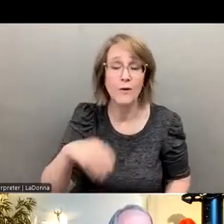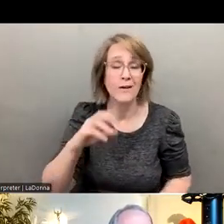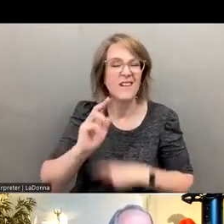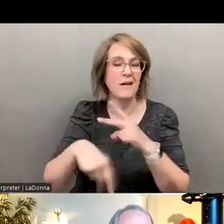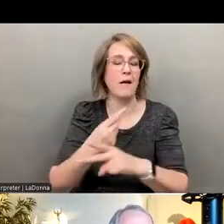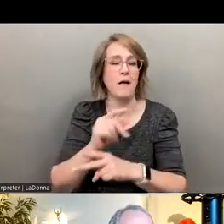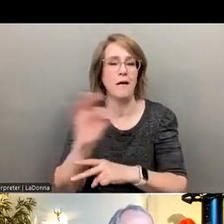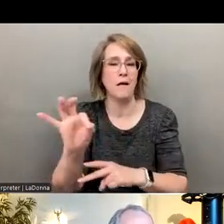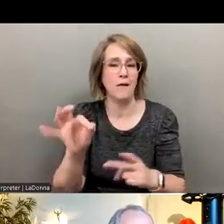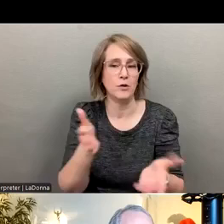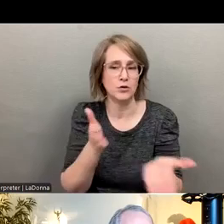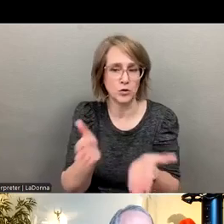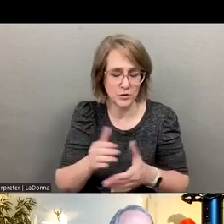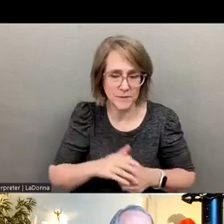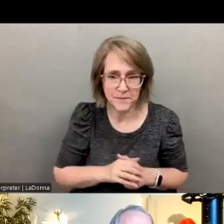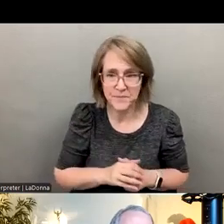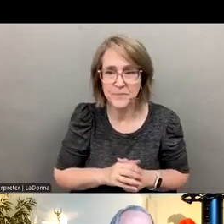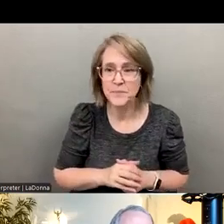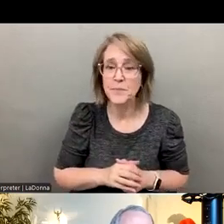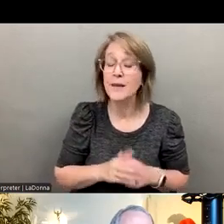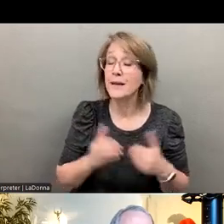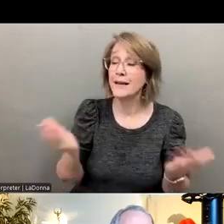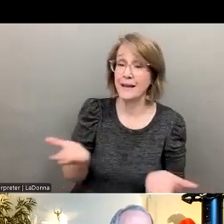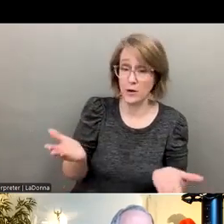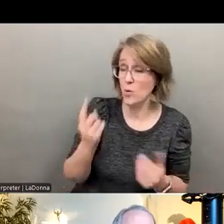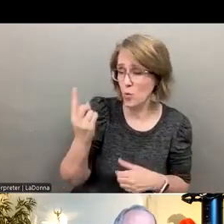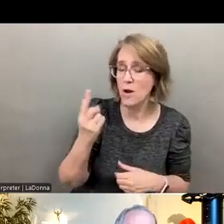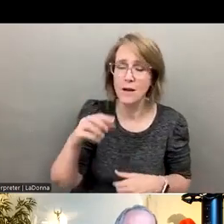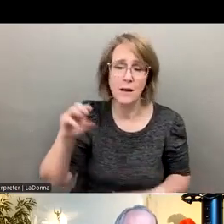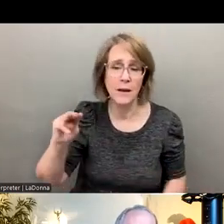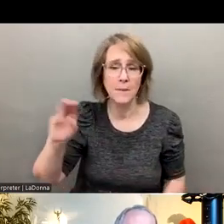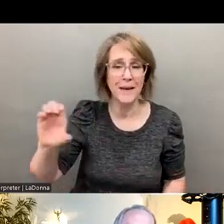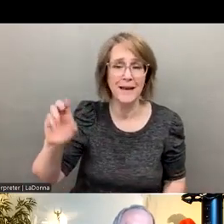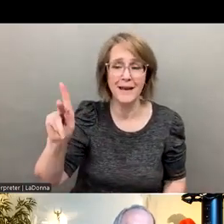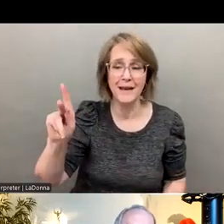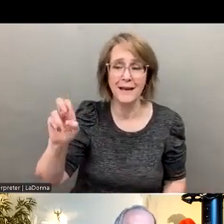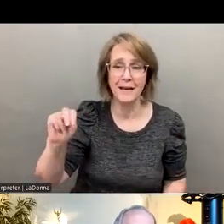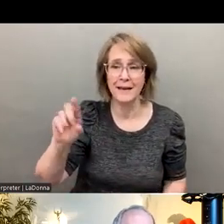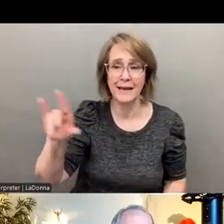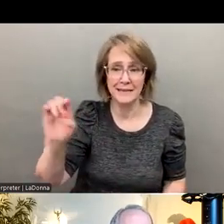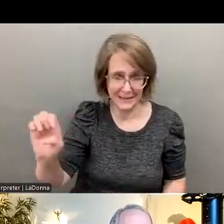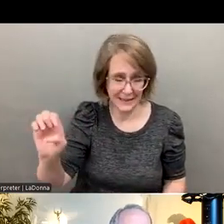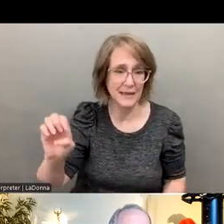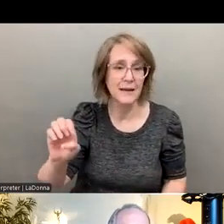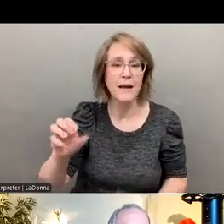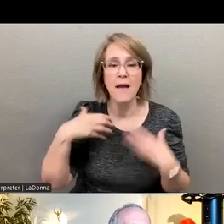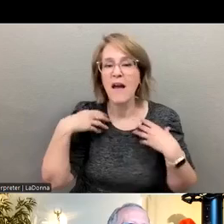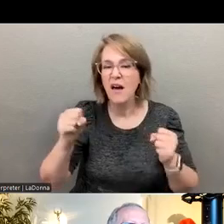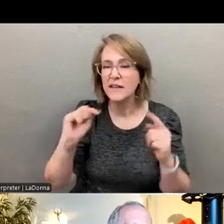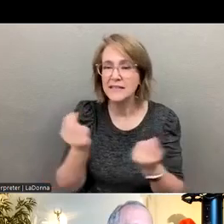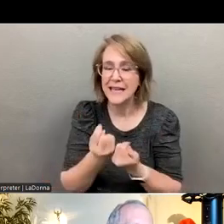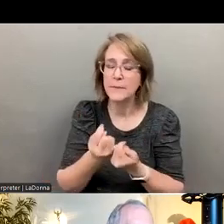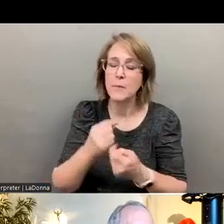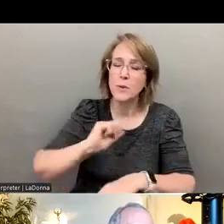there. Uh, we actually, Paul Galdus and the McKinsey Health Institute team put together a resource at calculator.crisisnow.com